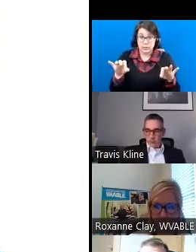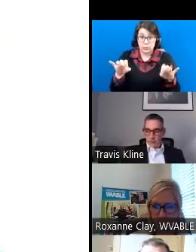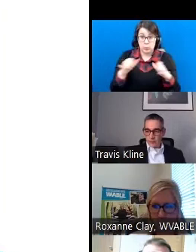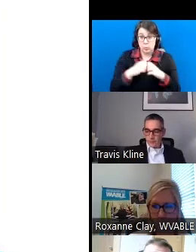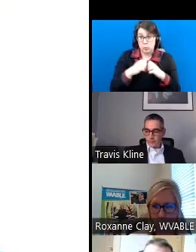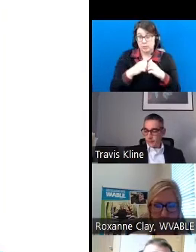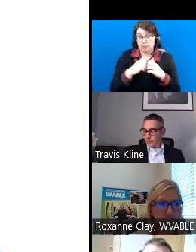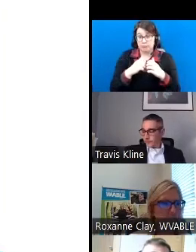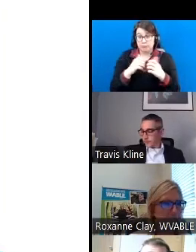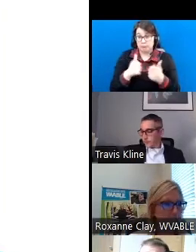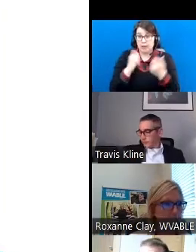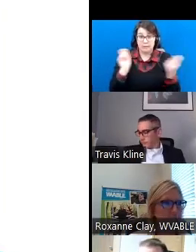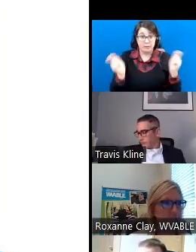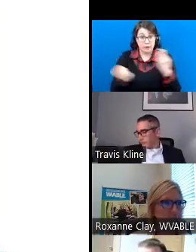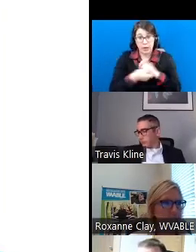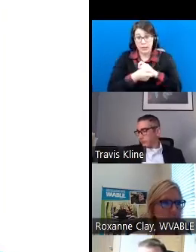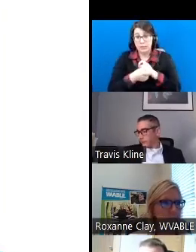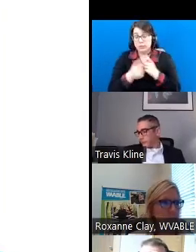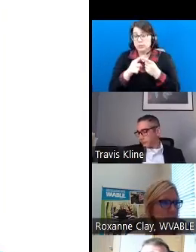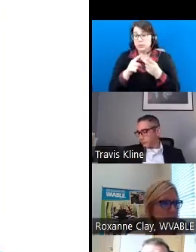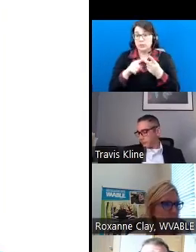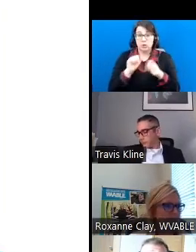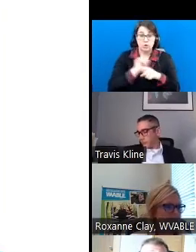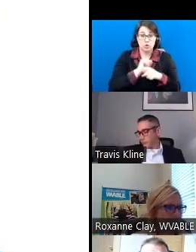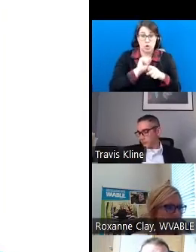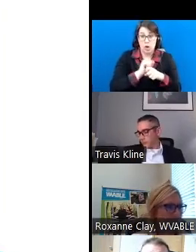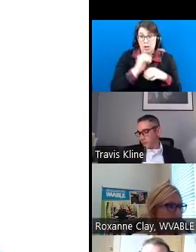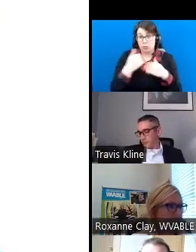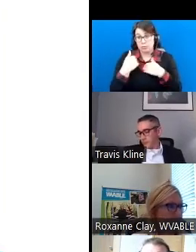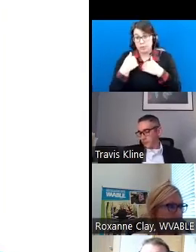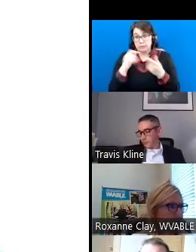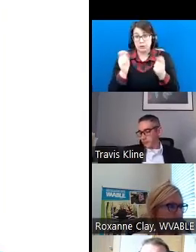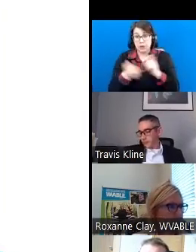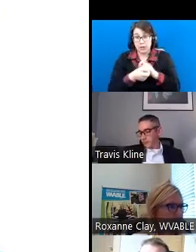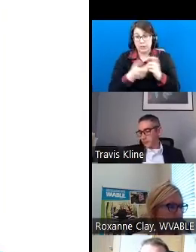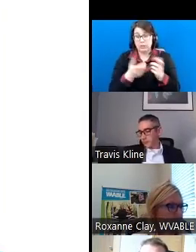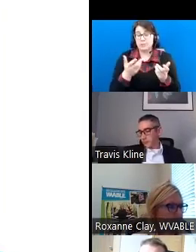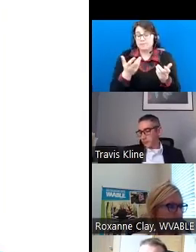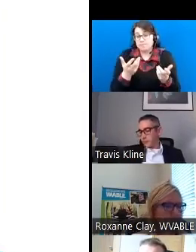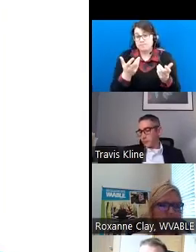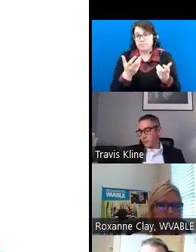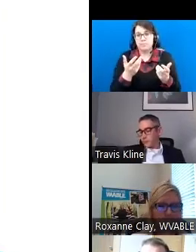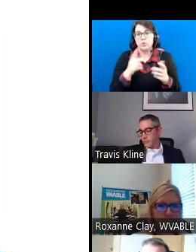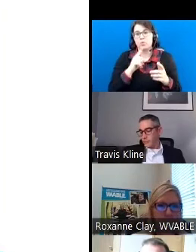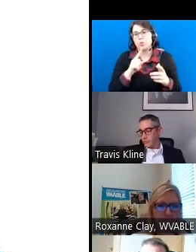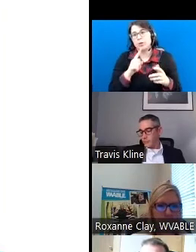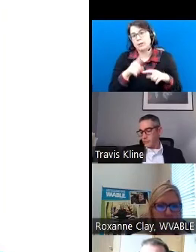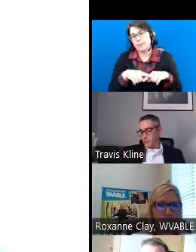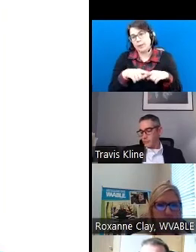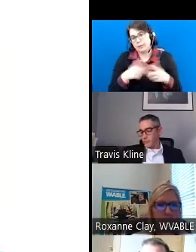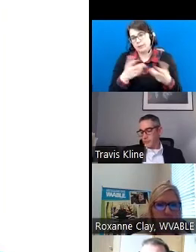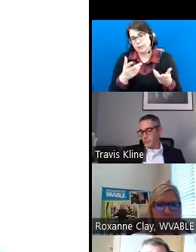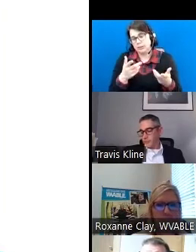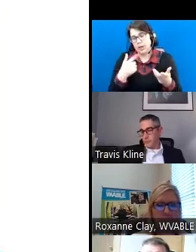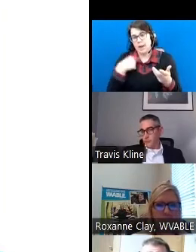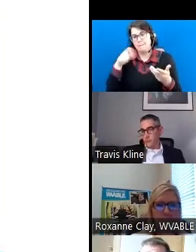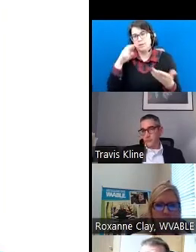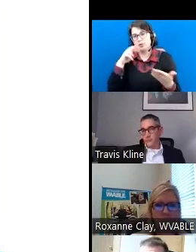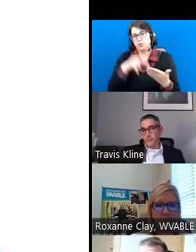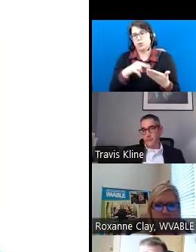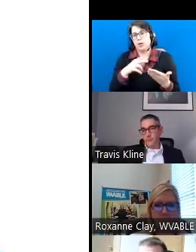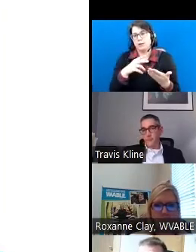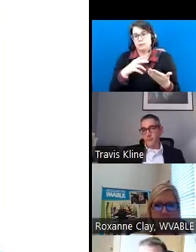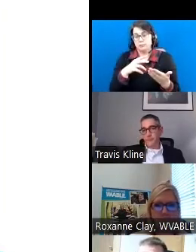change in their life or did their job duties change? So really, again, it just depends. We have to look at is there